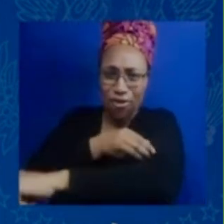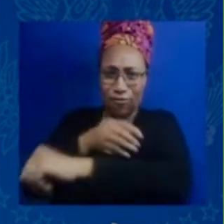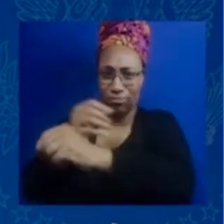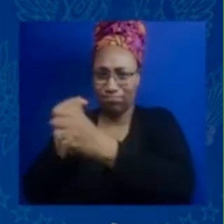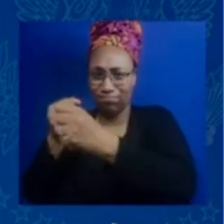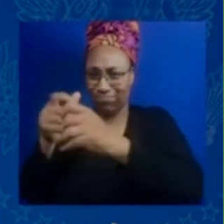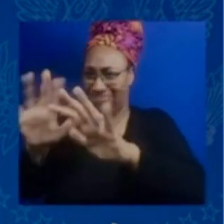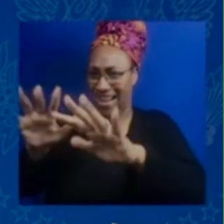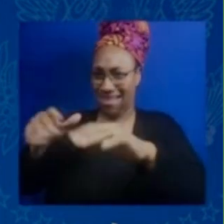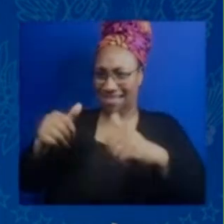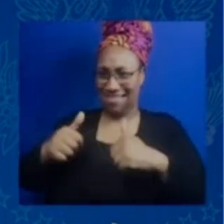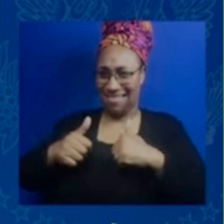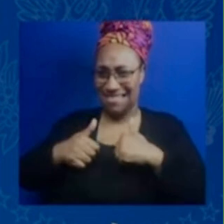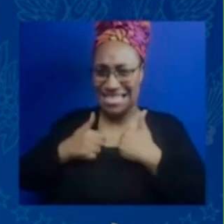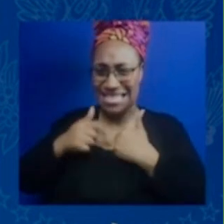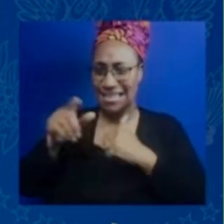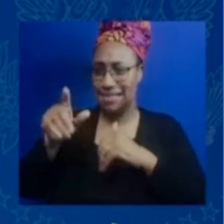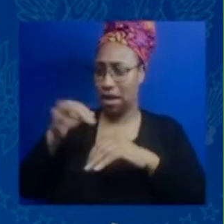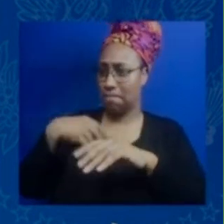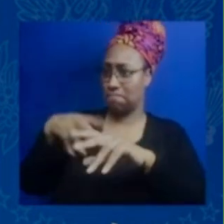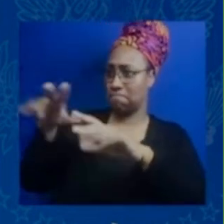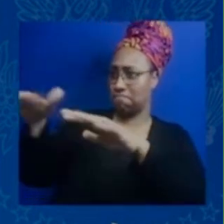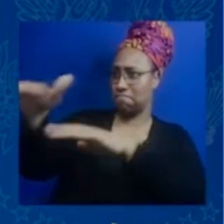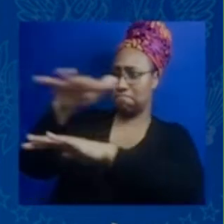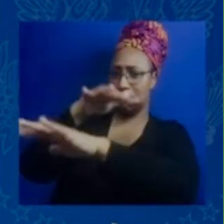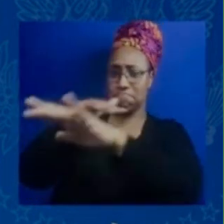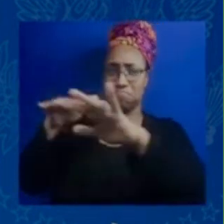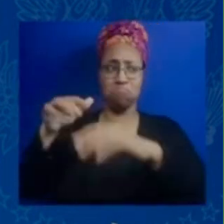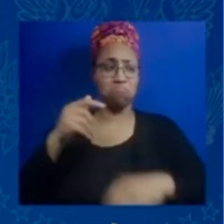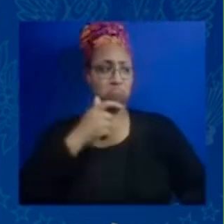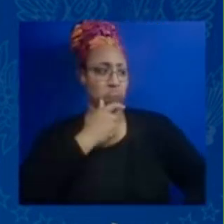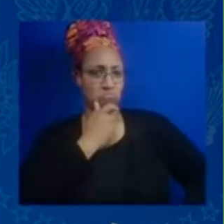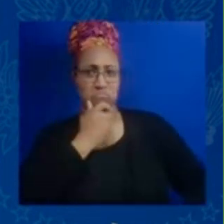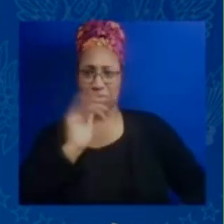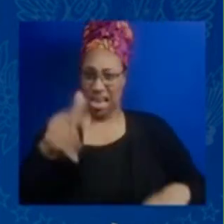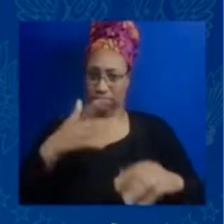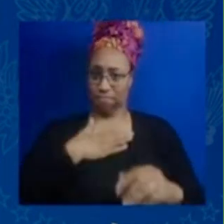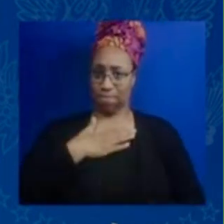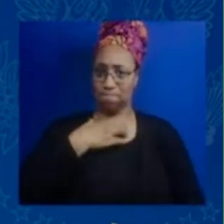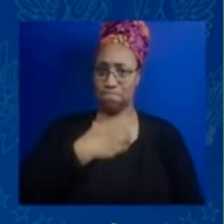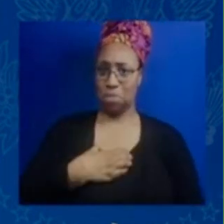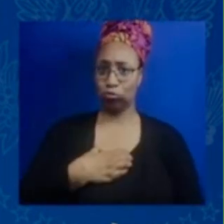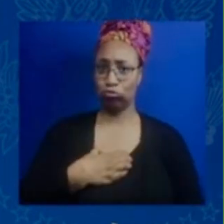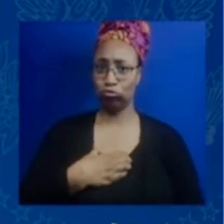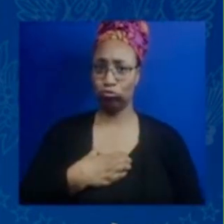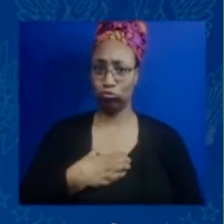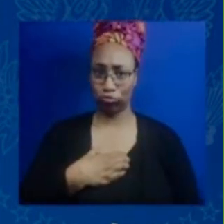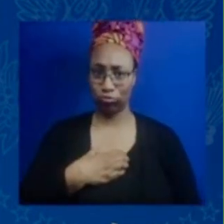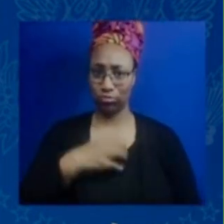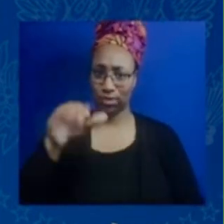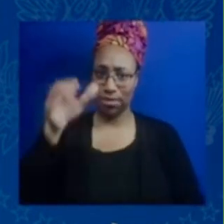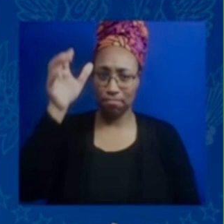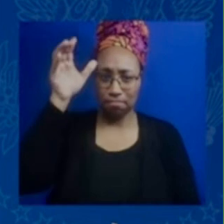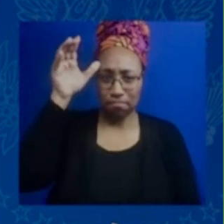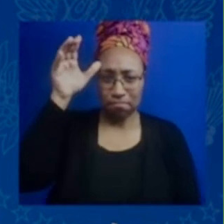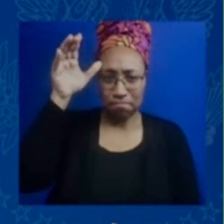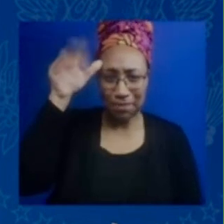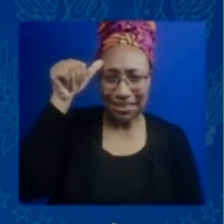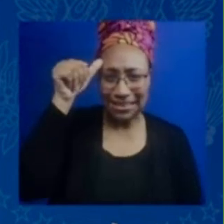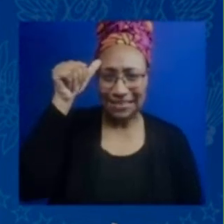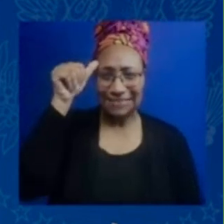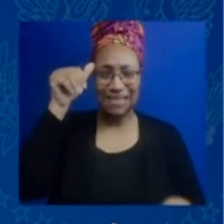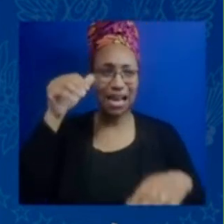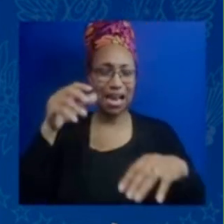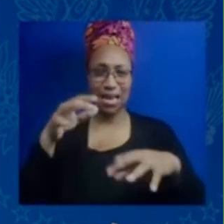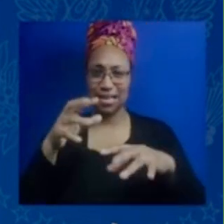myself and so I think that overcoming that demystifying the process and then having the courage to bet on me to